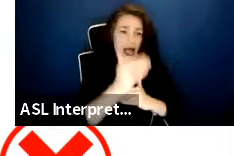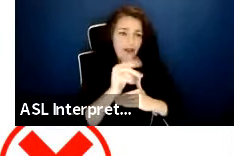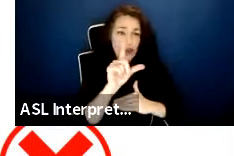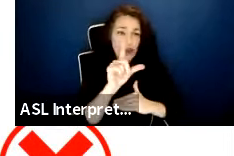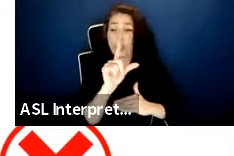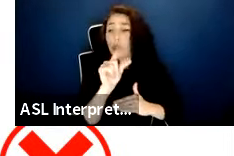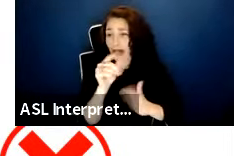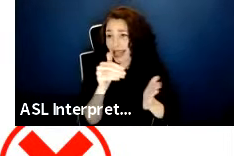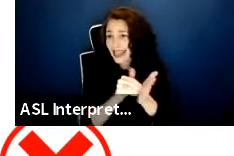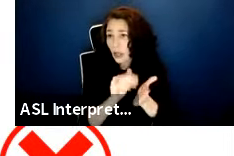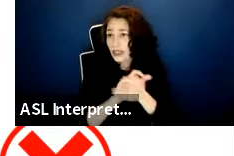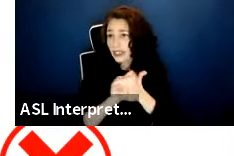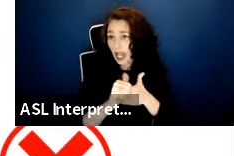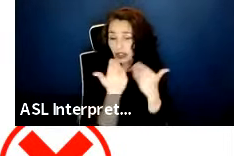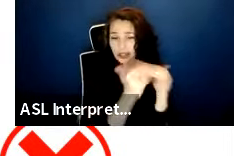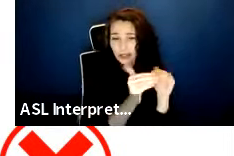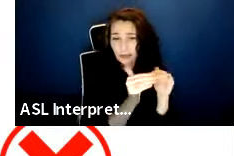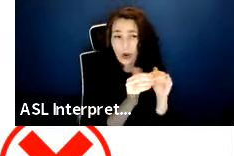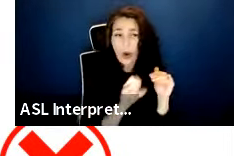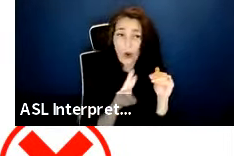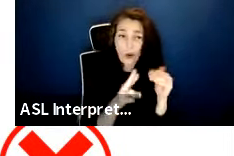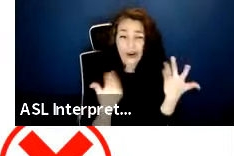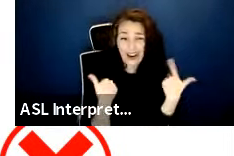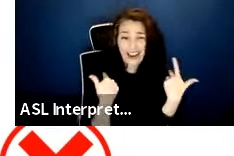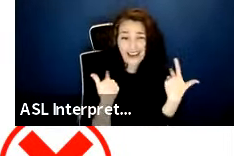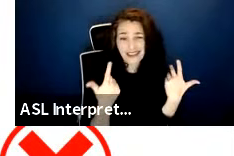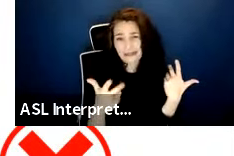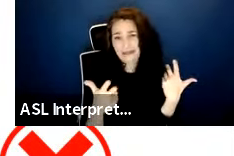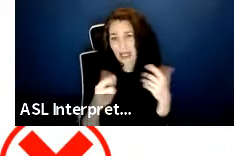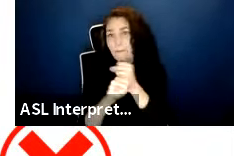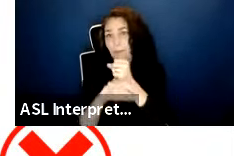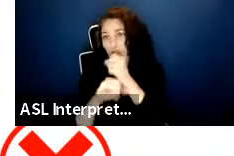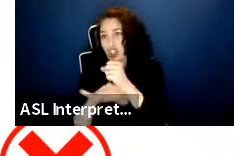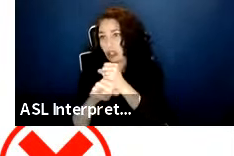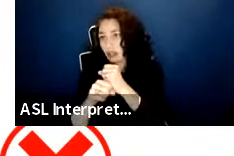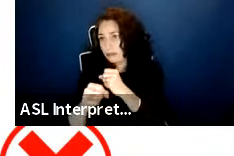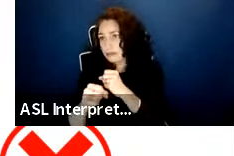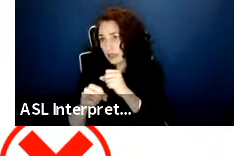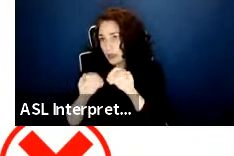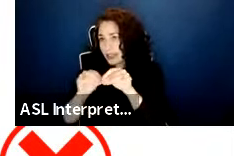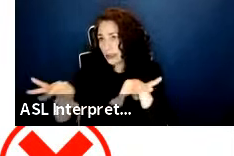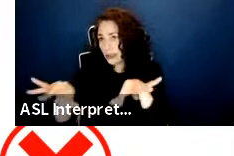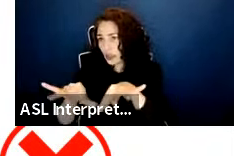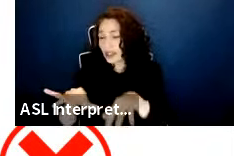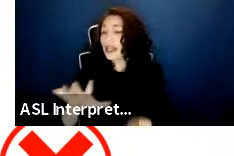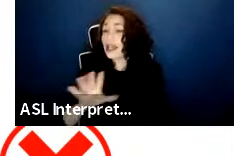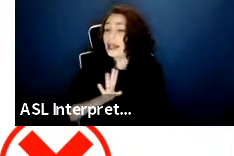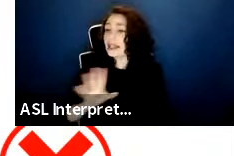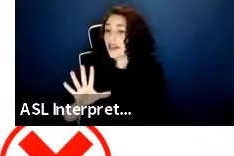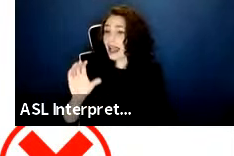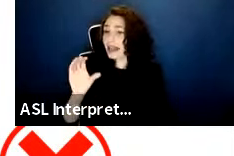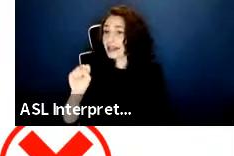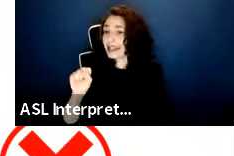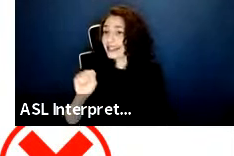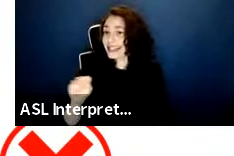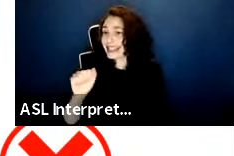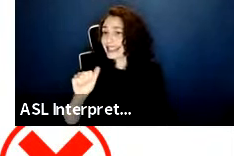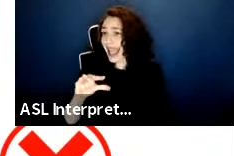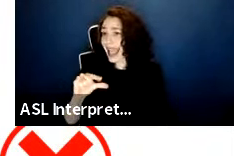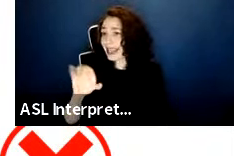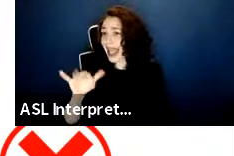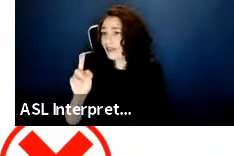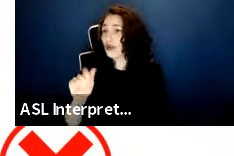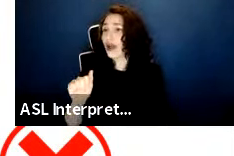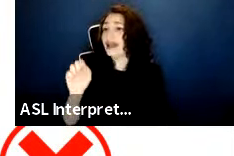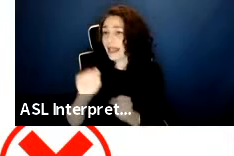obtains commercial distribution, SAG-AFTRA does retain the right to reclassify to the appropriate agreement that we